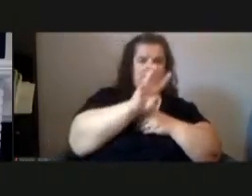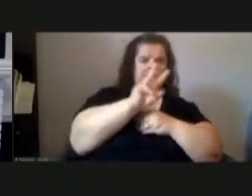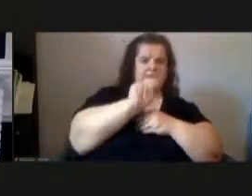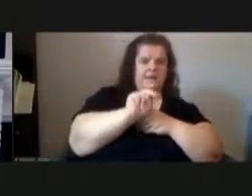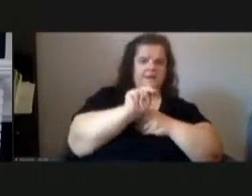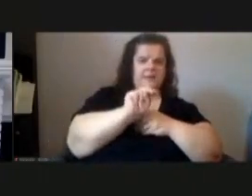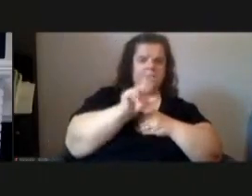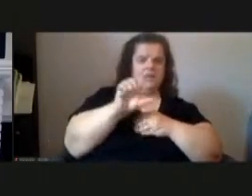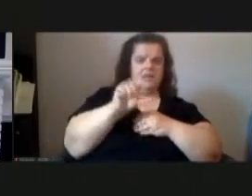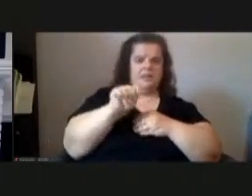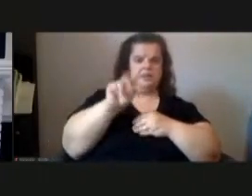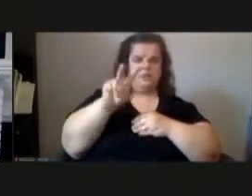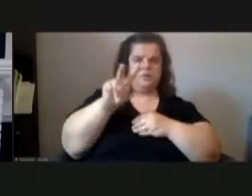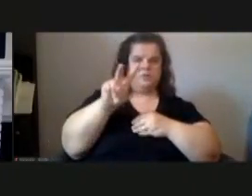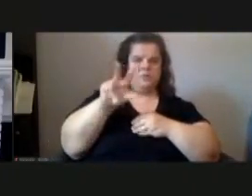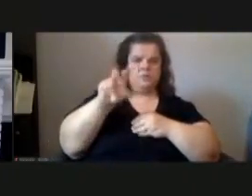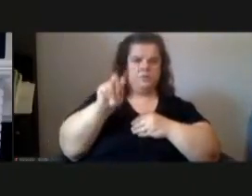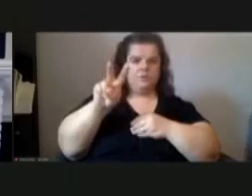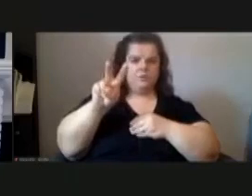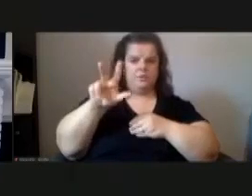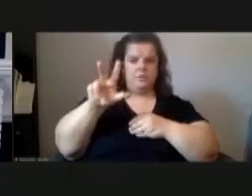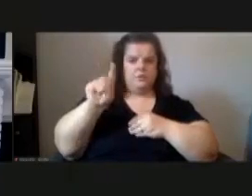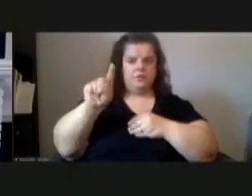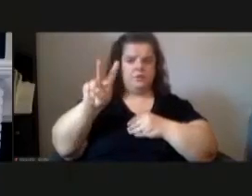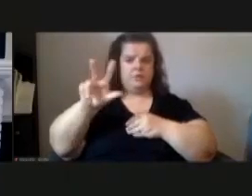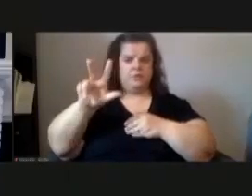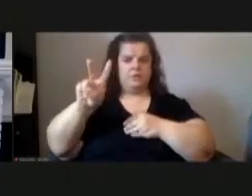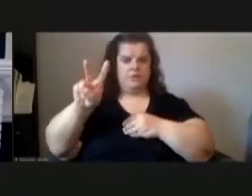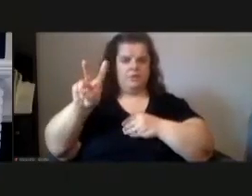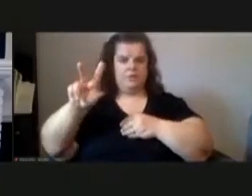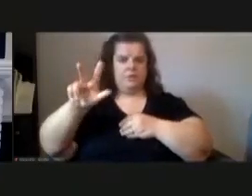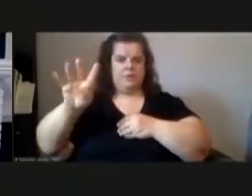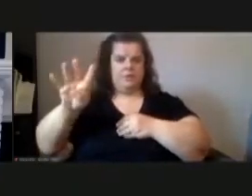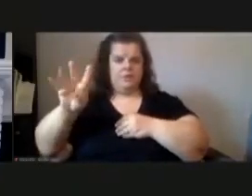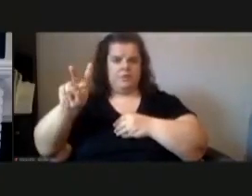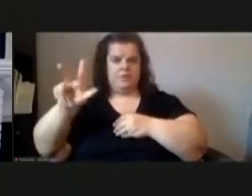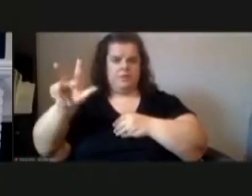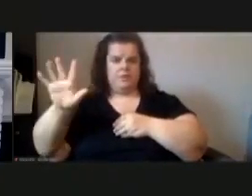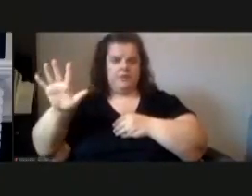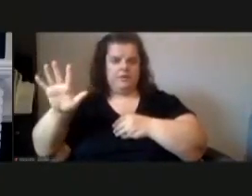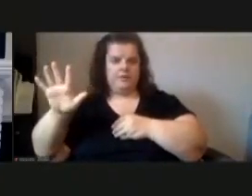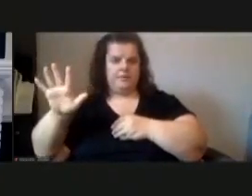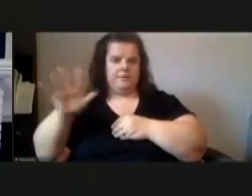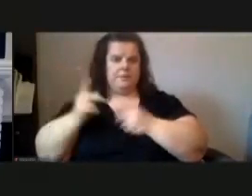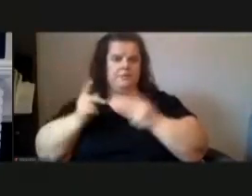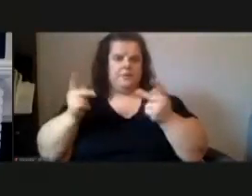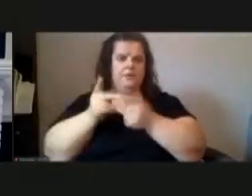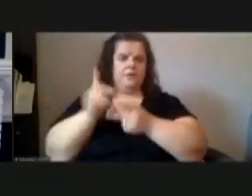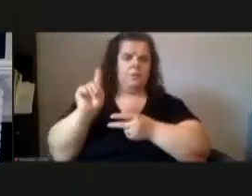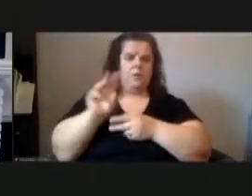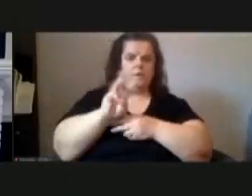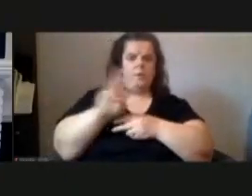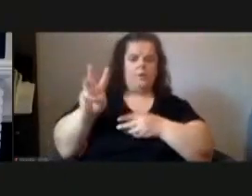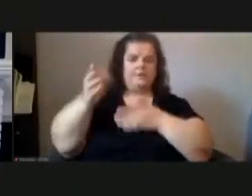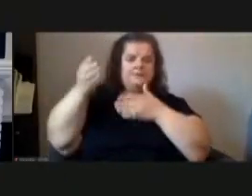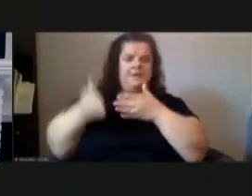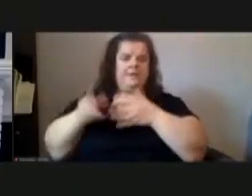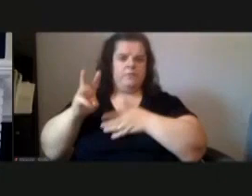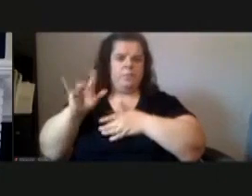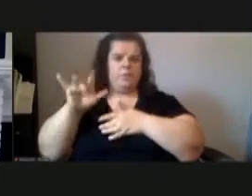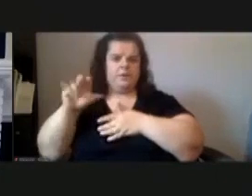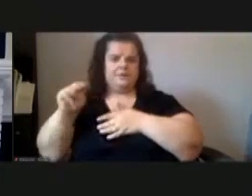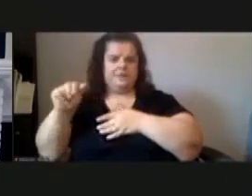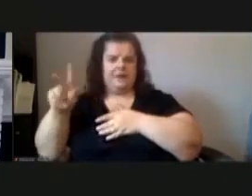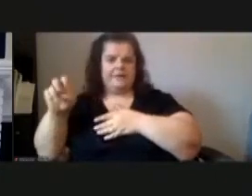in lots 230 231 232 234 and 235 located along the west side of wilson